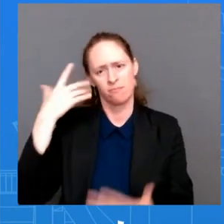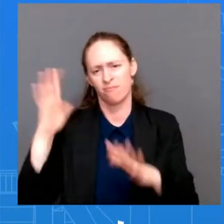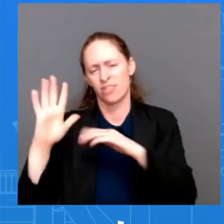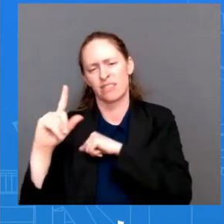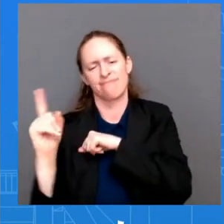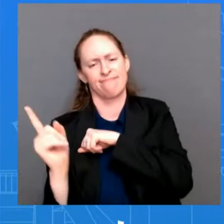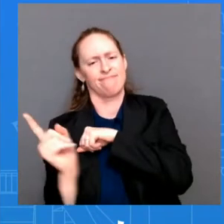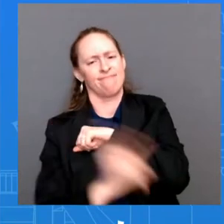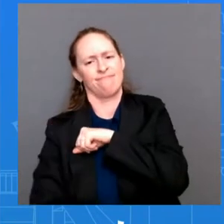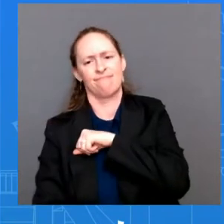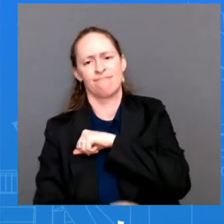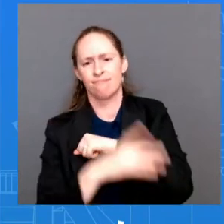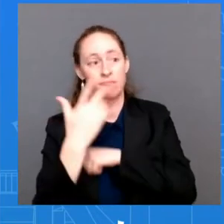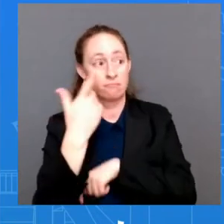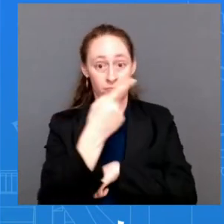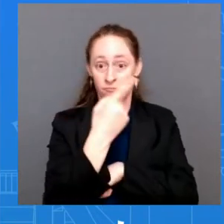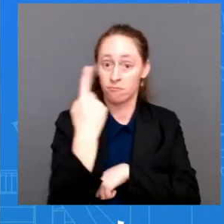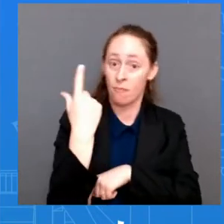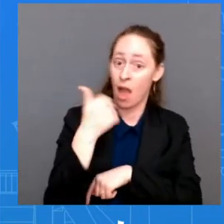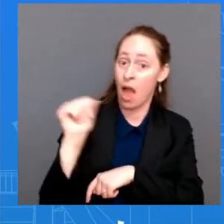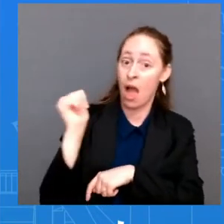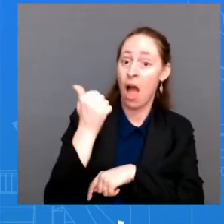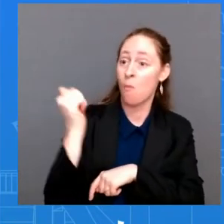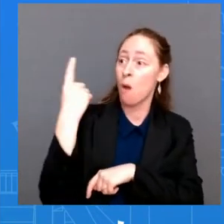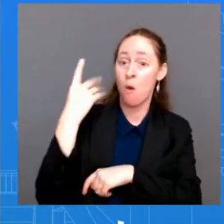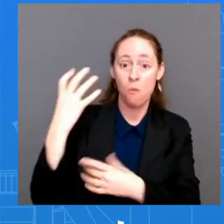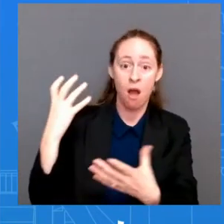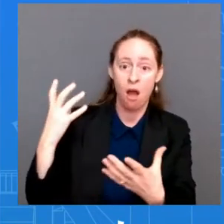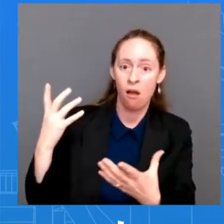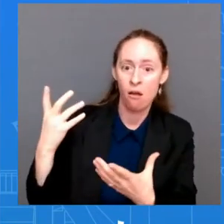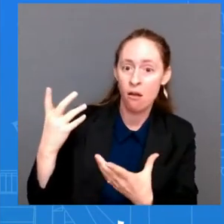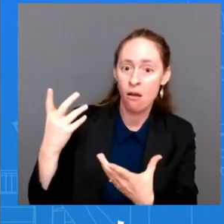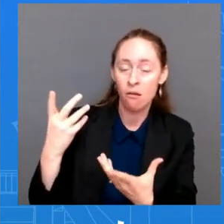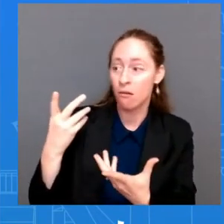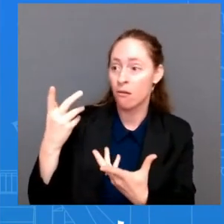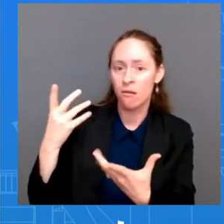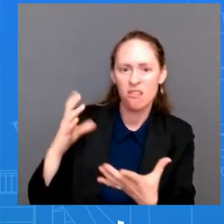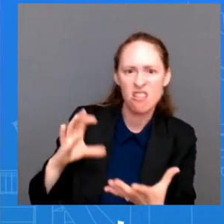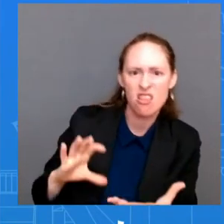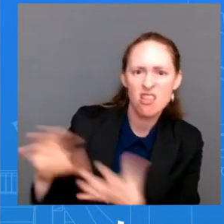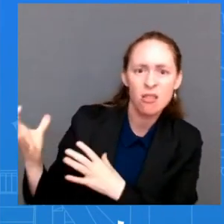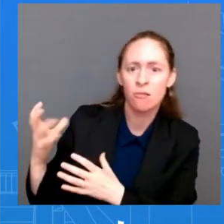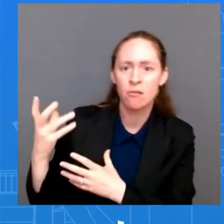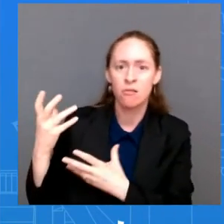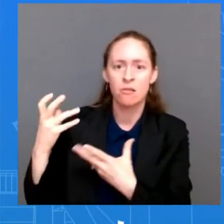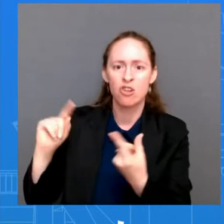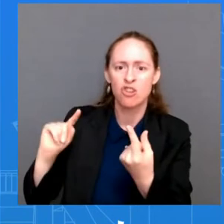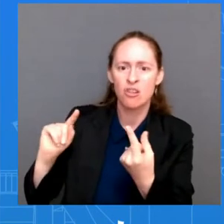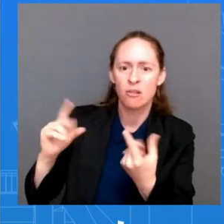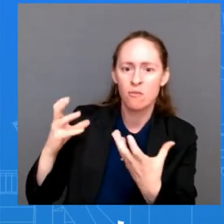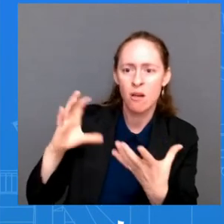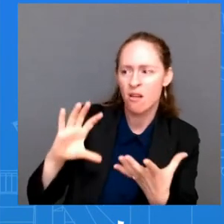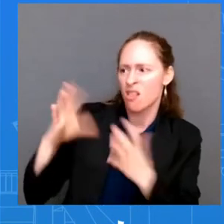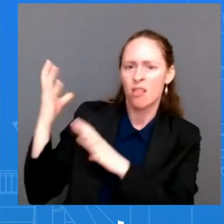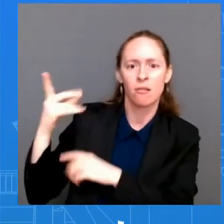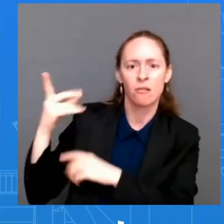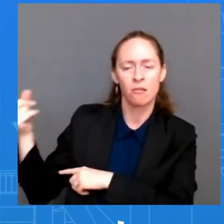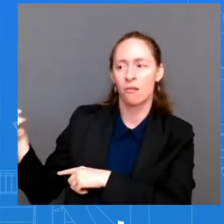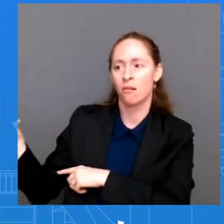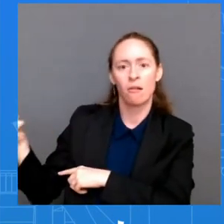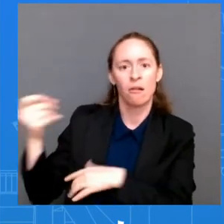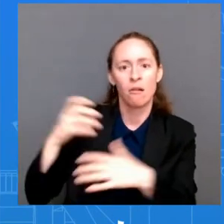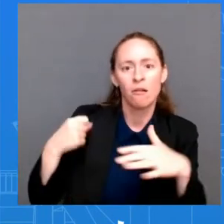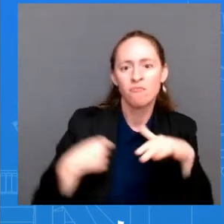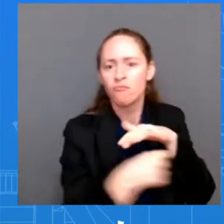U.S. citizen, Marcy Alina Jad, at her home in New York last week. We commend law enforcement's swift and effective response to this apparent